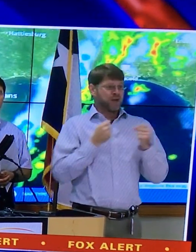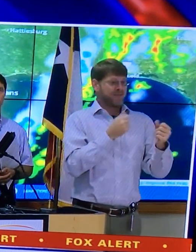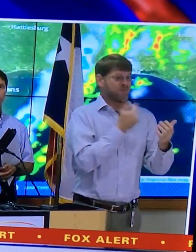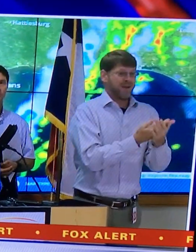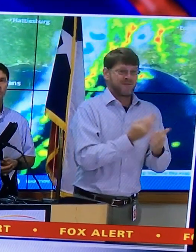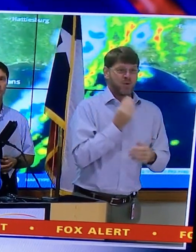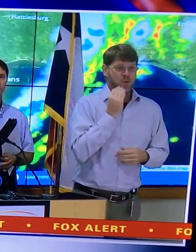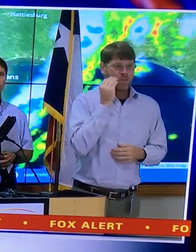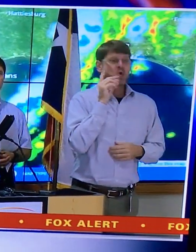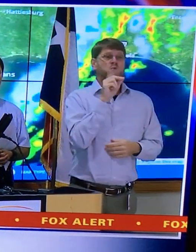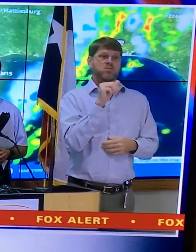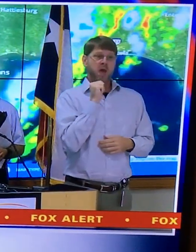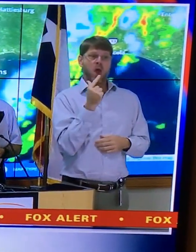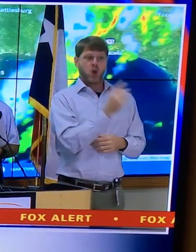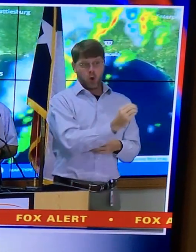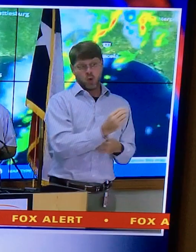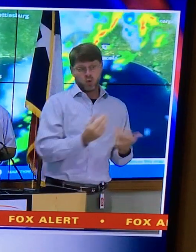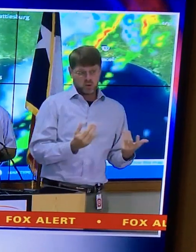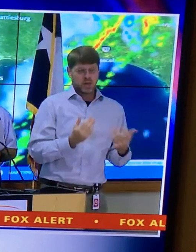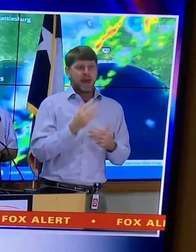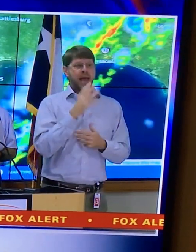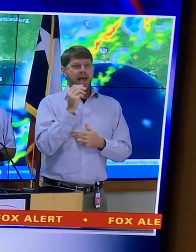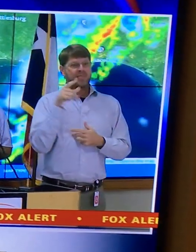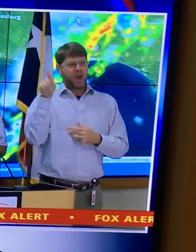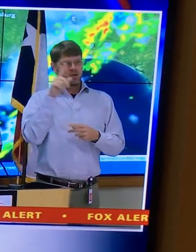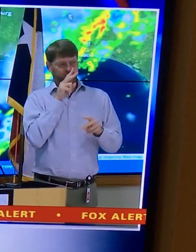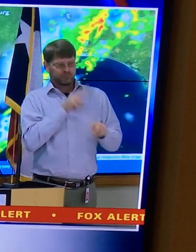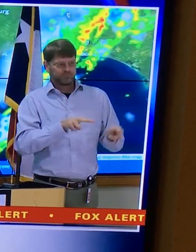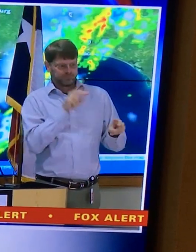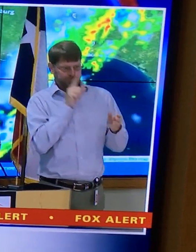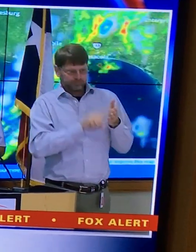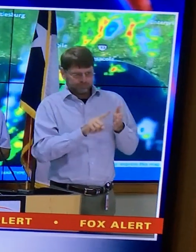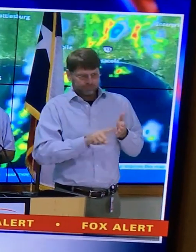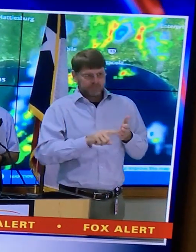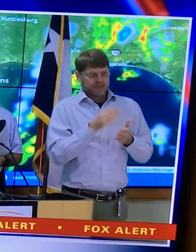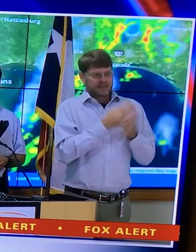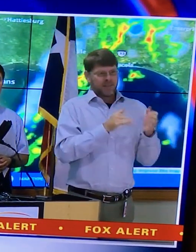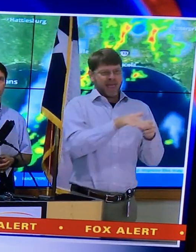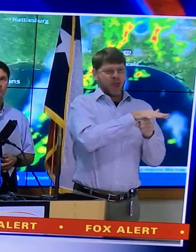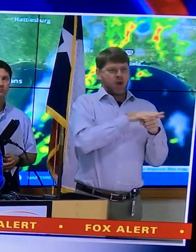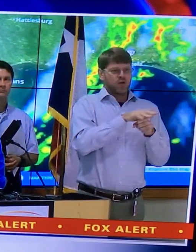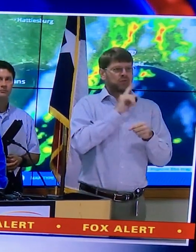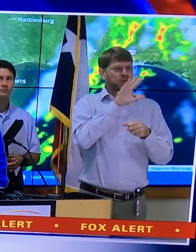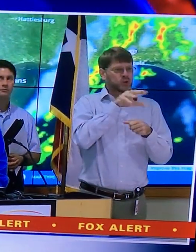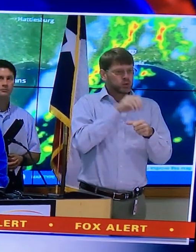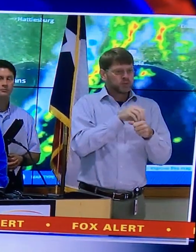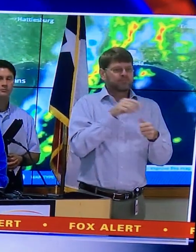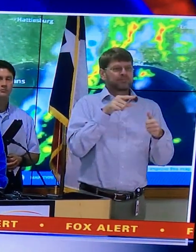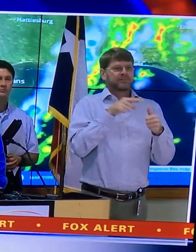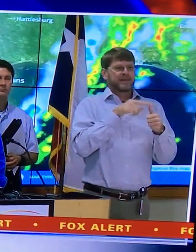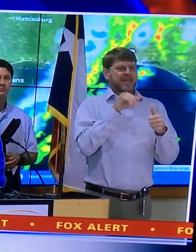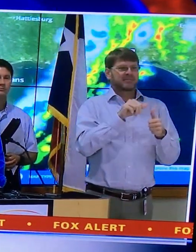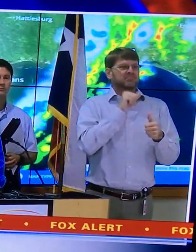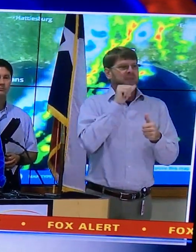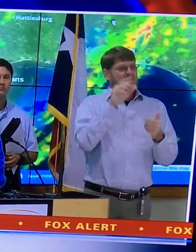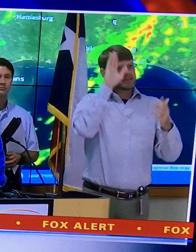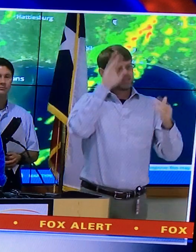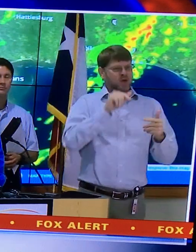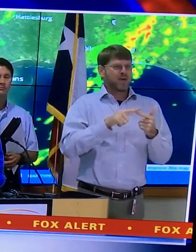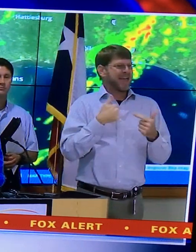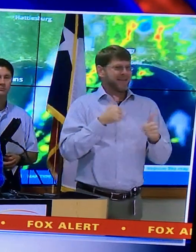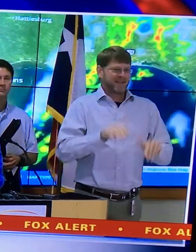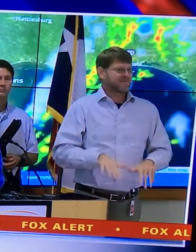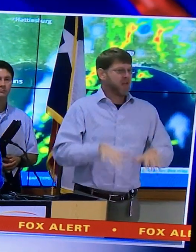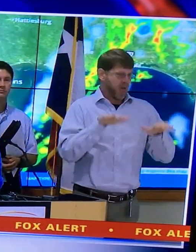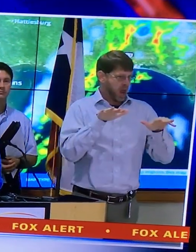to your home, don't go. And they are looking at some of the areas that were included that are not expected to